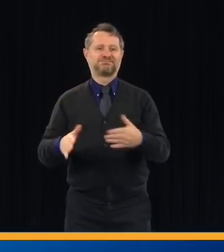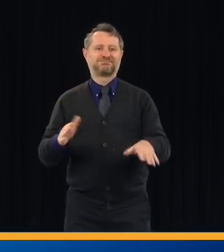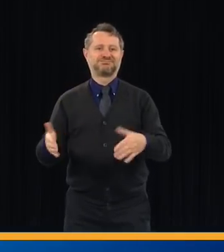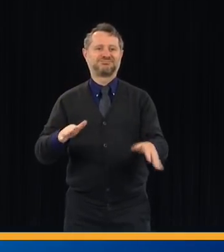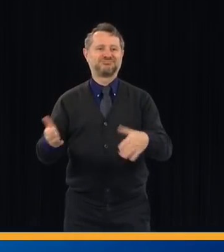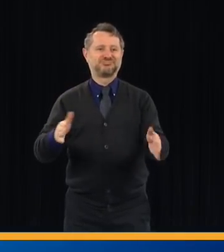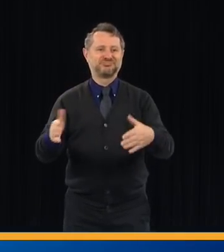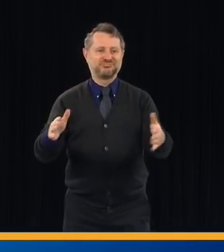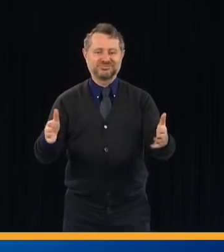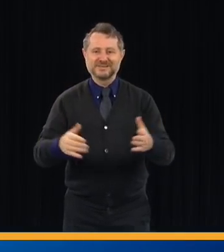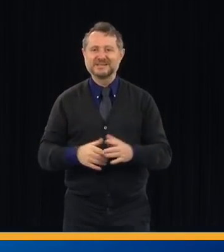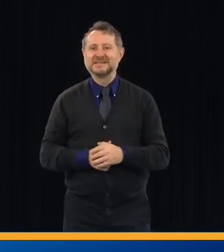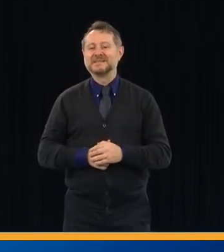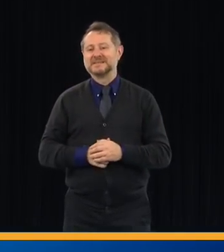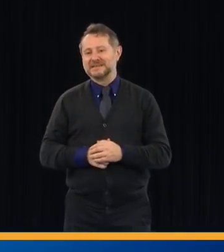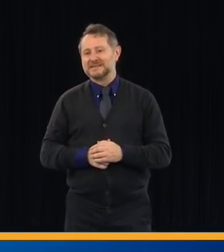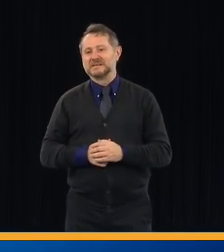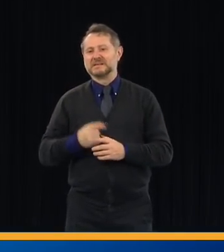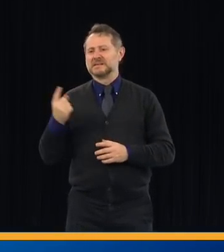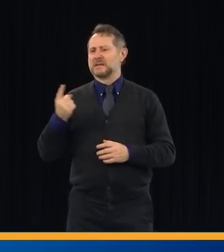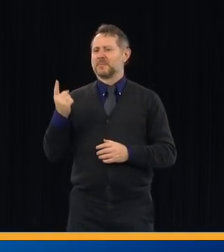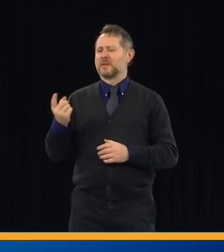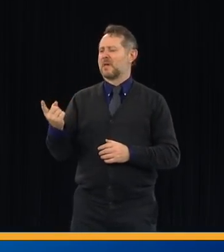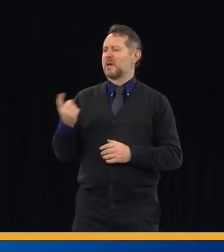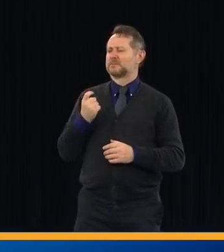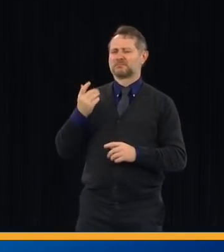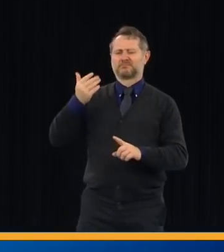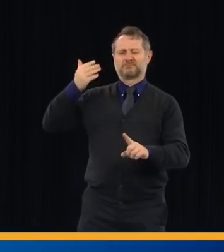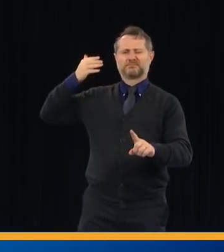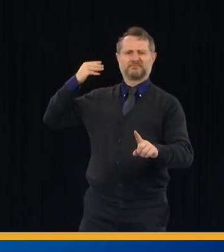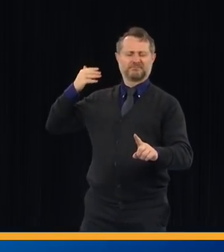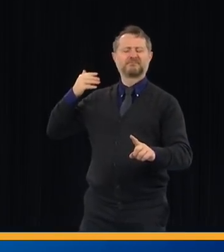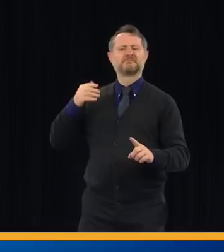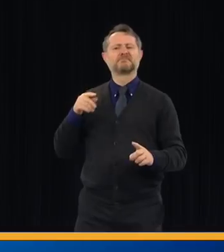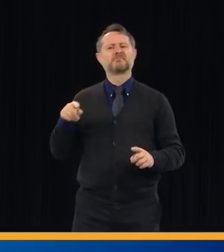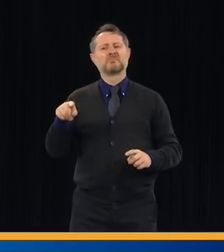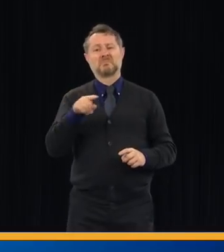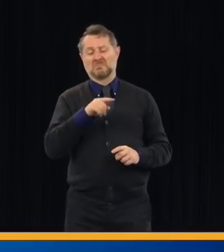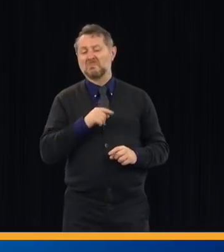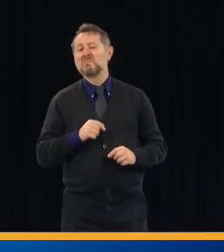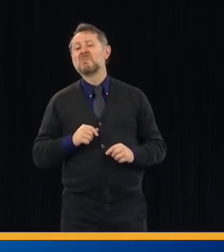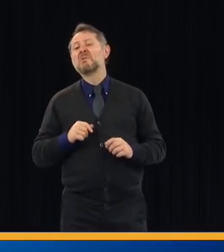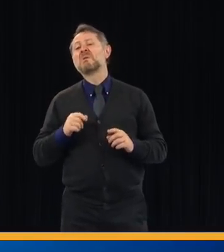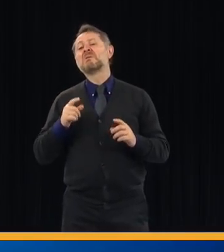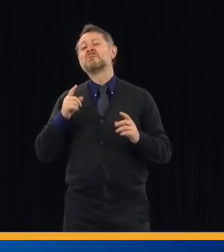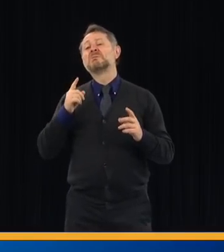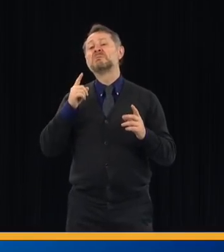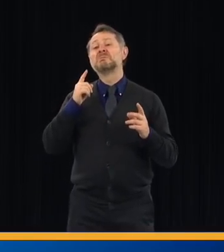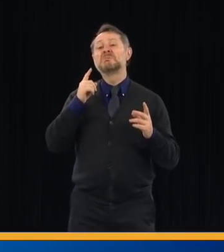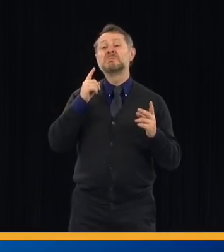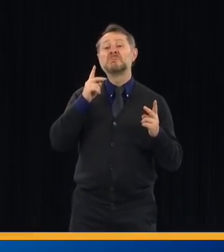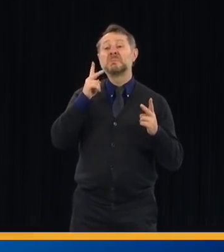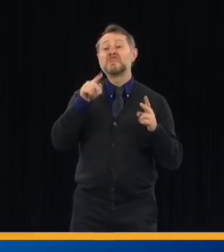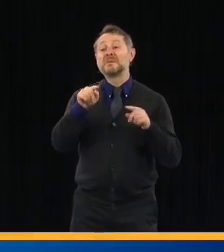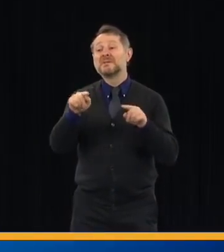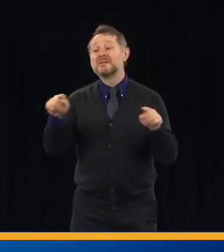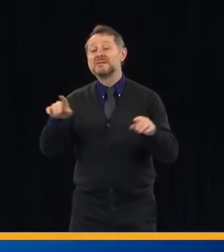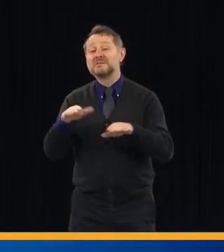Somebody asked the question once, can you ever get numb to these, seeing these numbers?